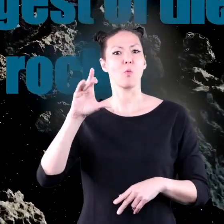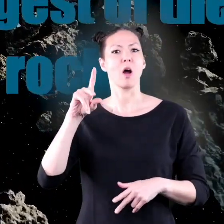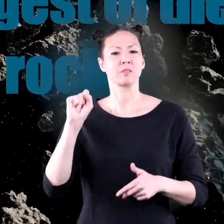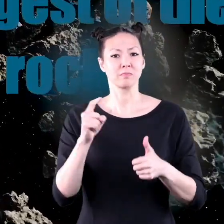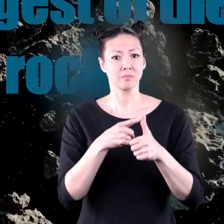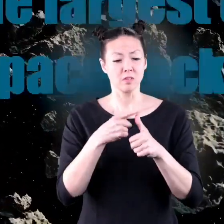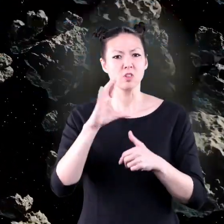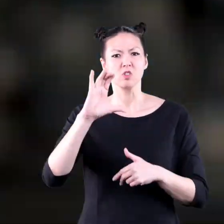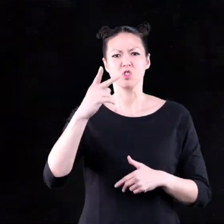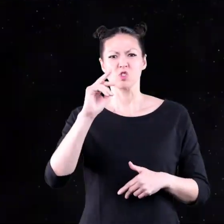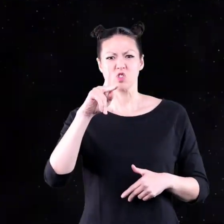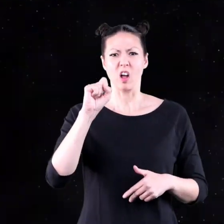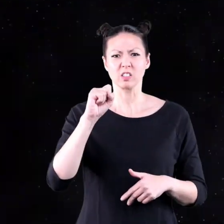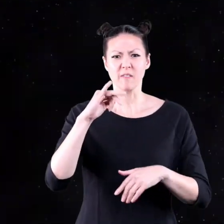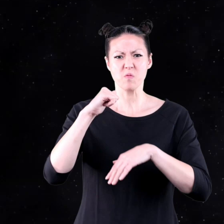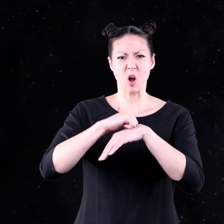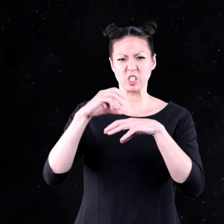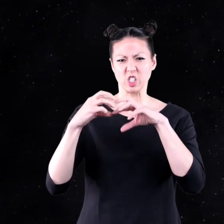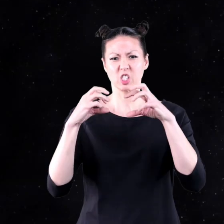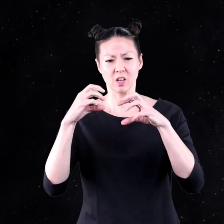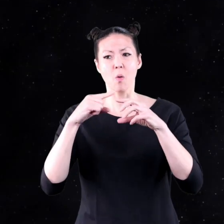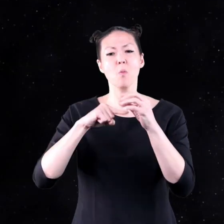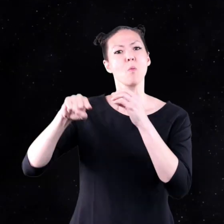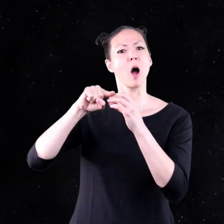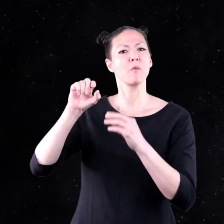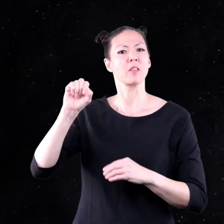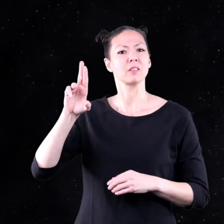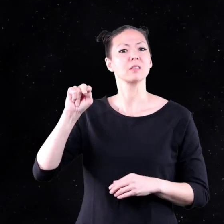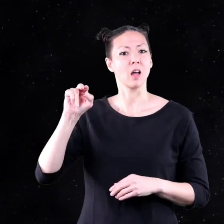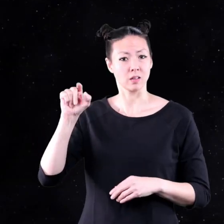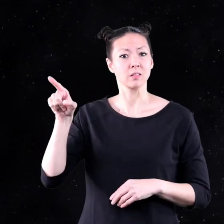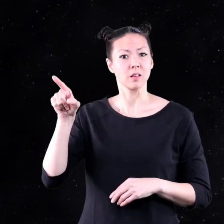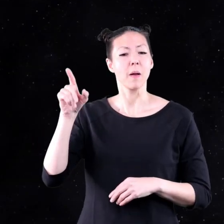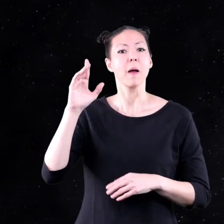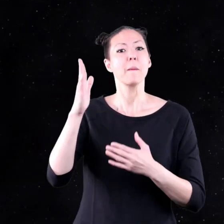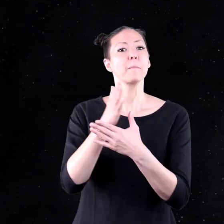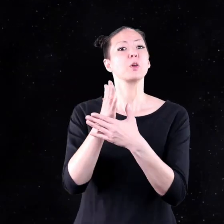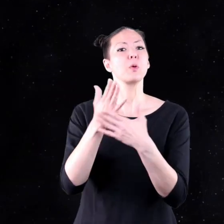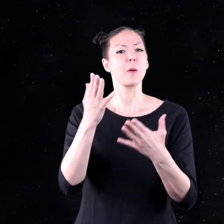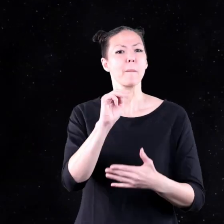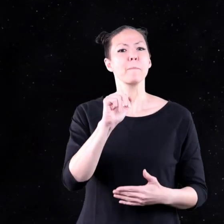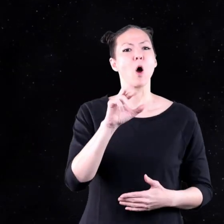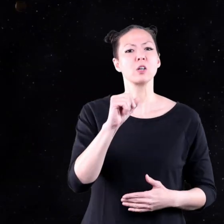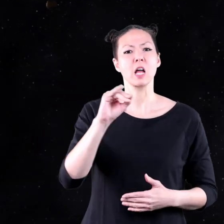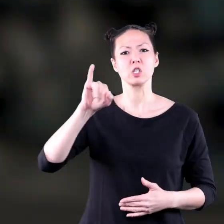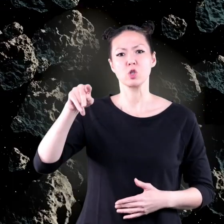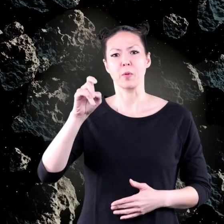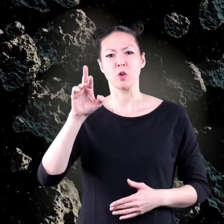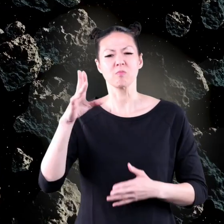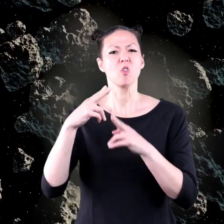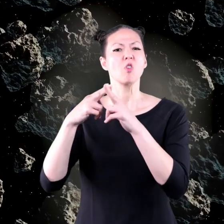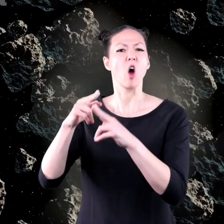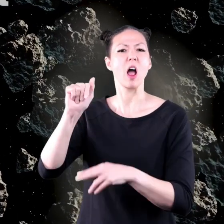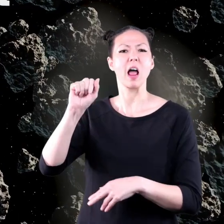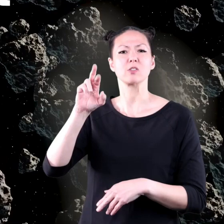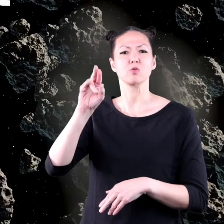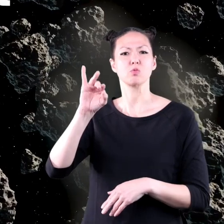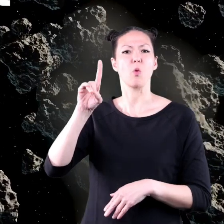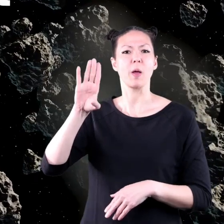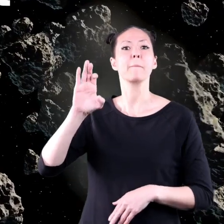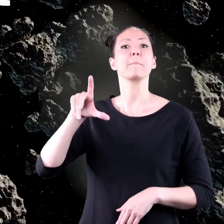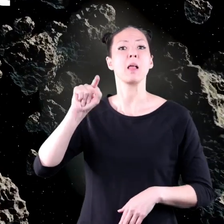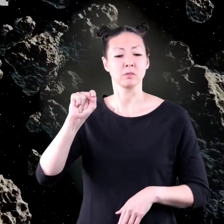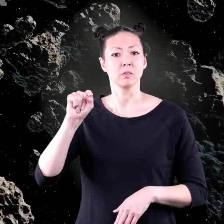space rocks. These chunks of rock circle the sun in an area between Mars and Jupiter called the